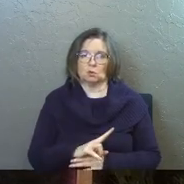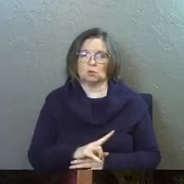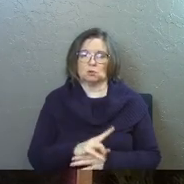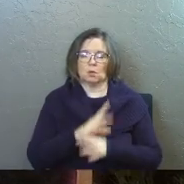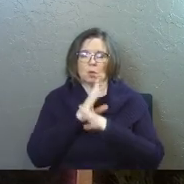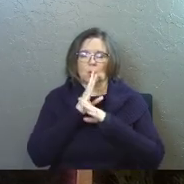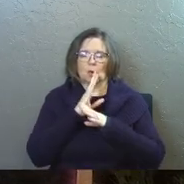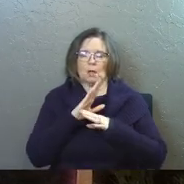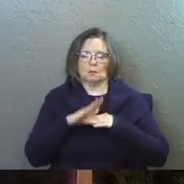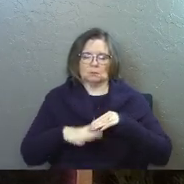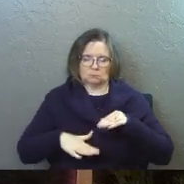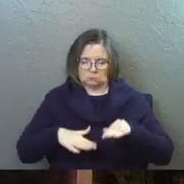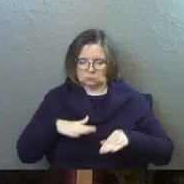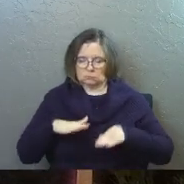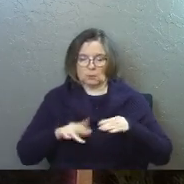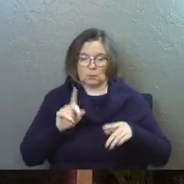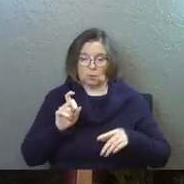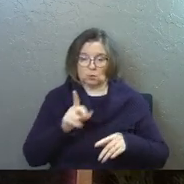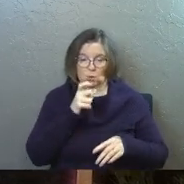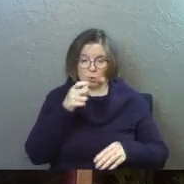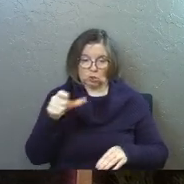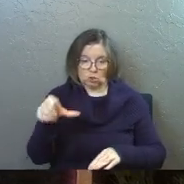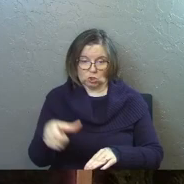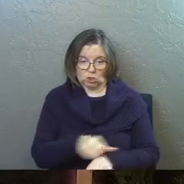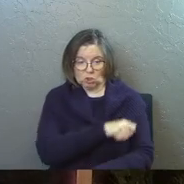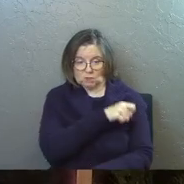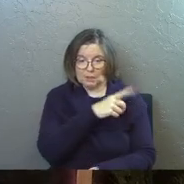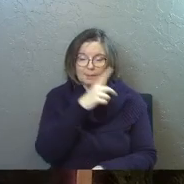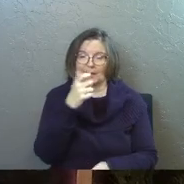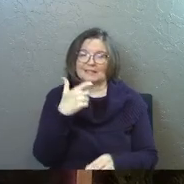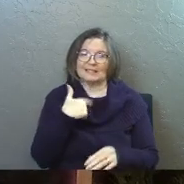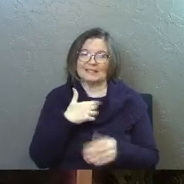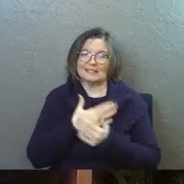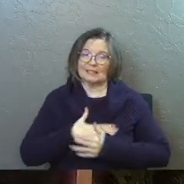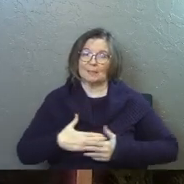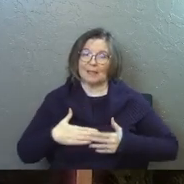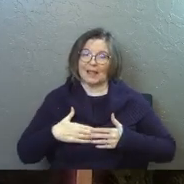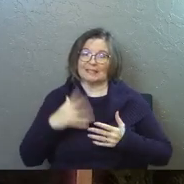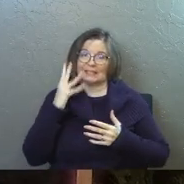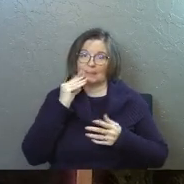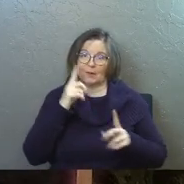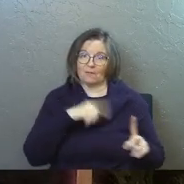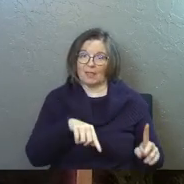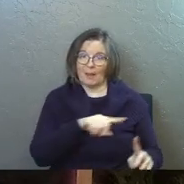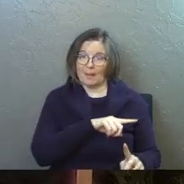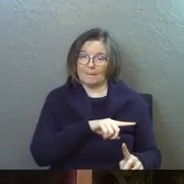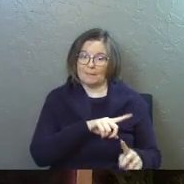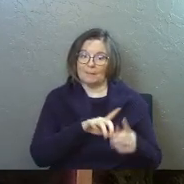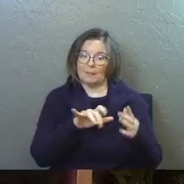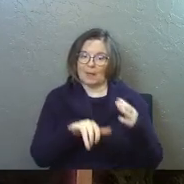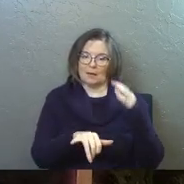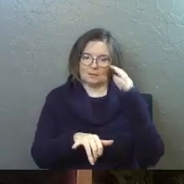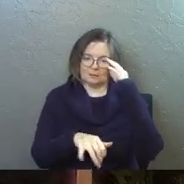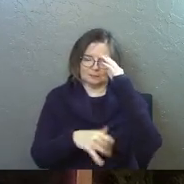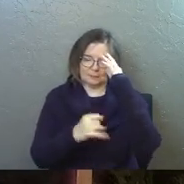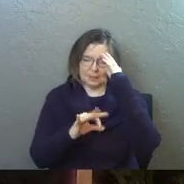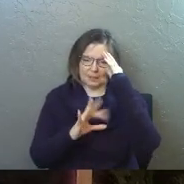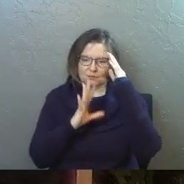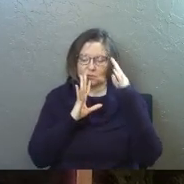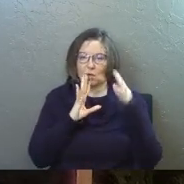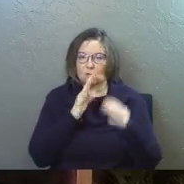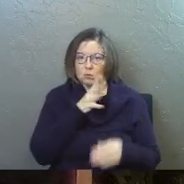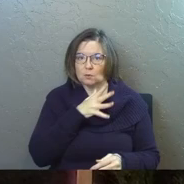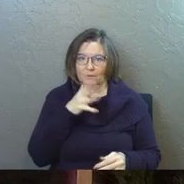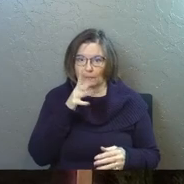just quietly walking to the person who shears it because it's a pleasant experience that if you